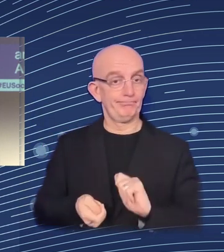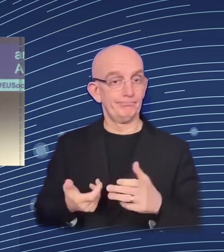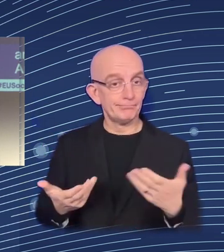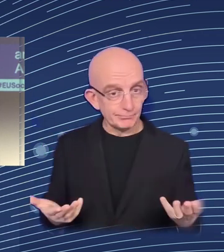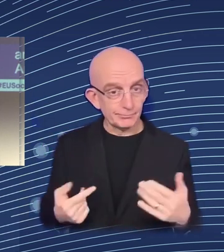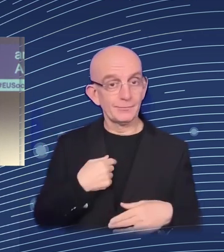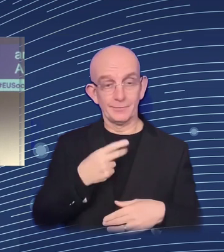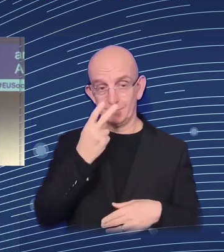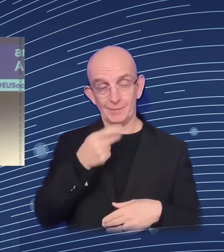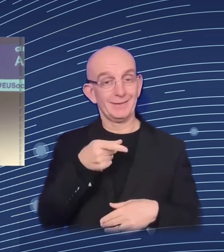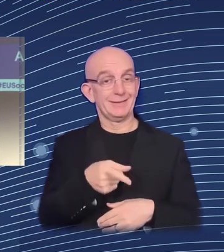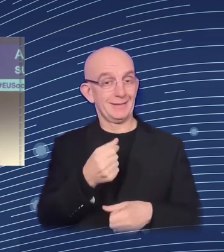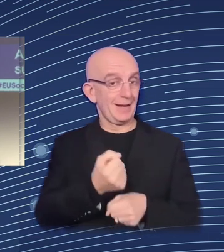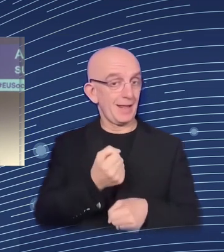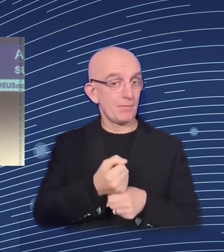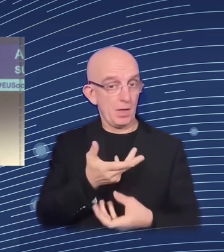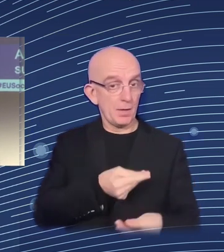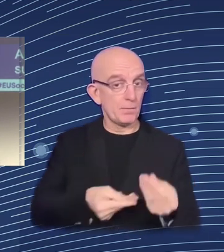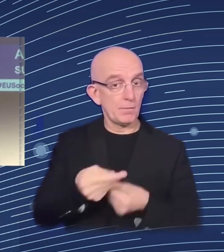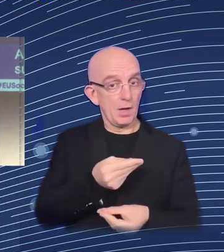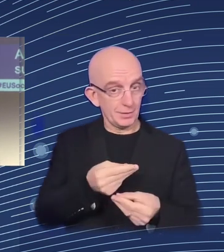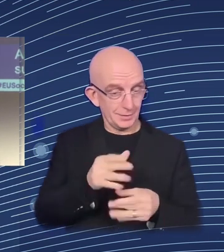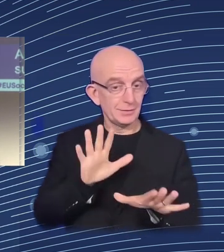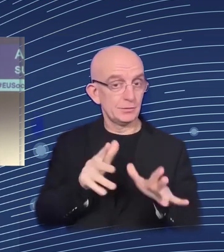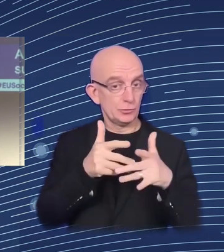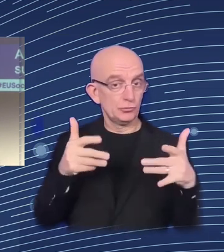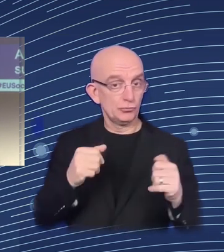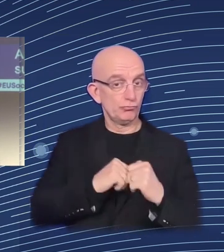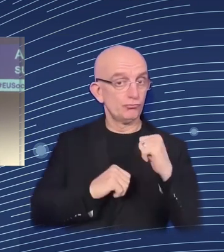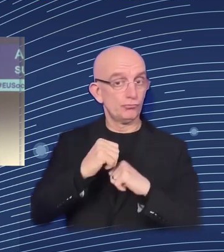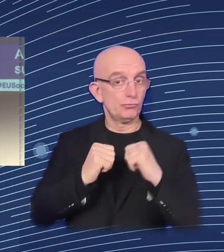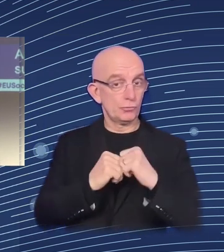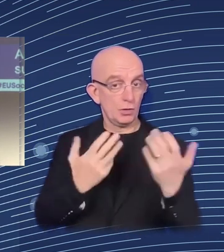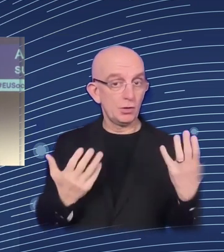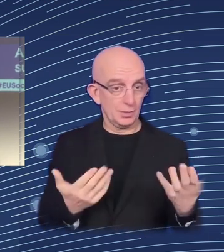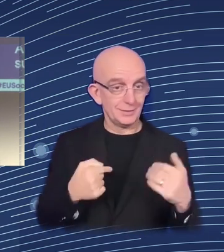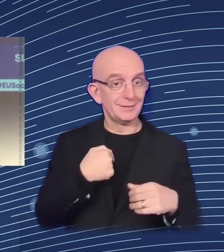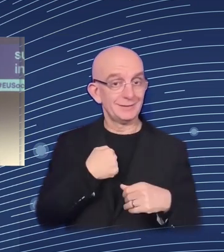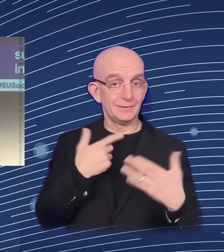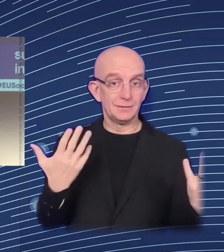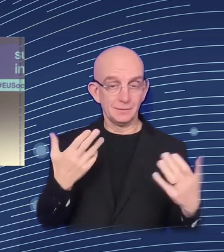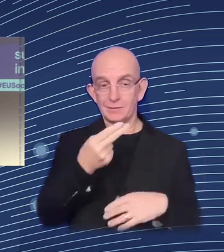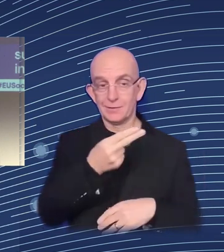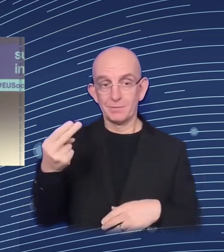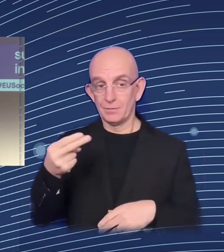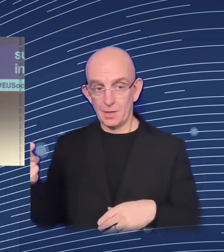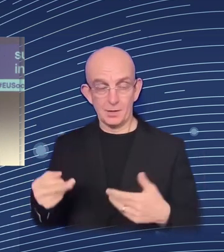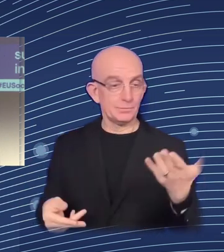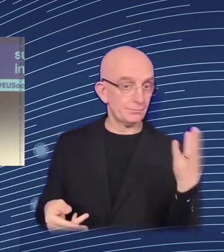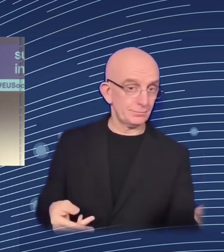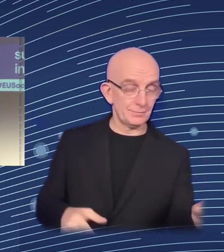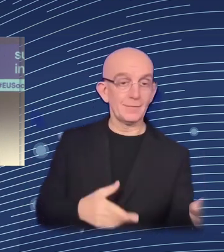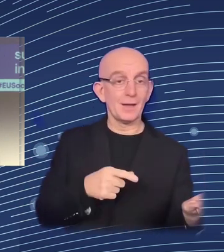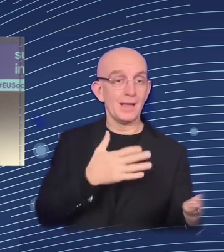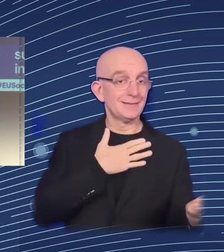between the two and the role of labor market institutions. I will give you an example for each of those in a moment. And then